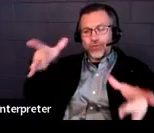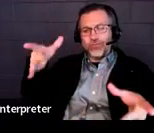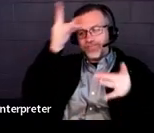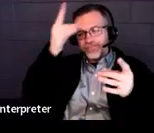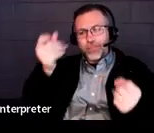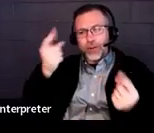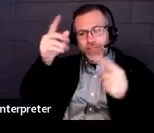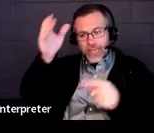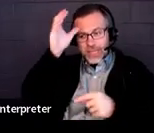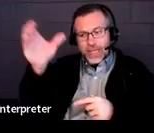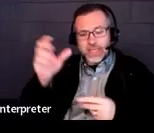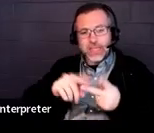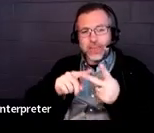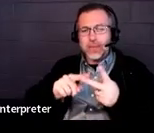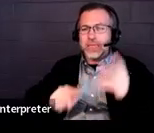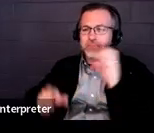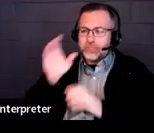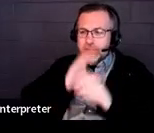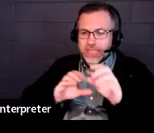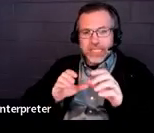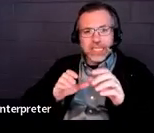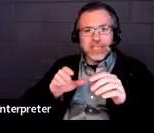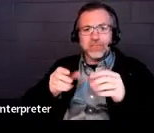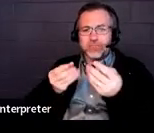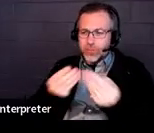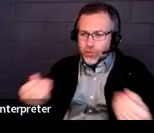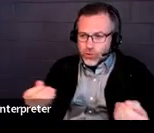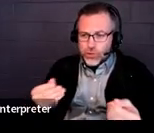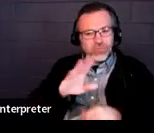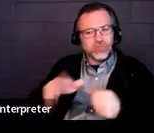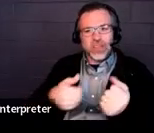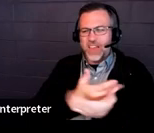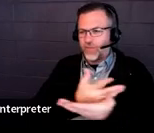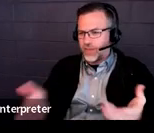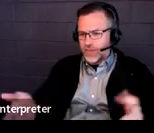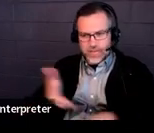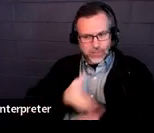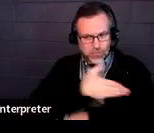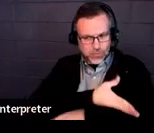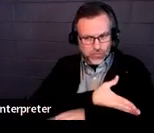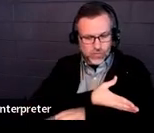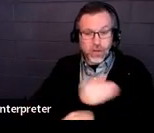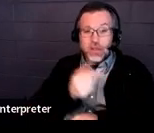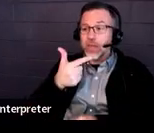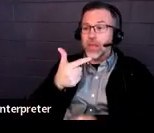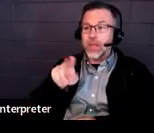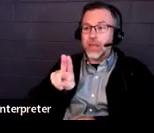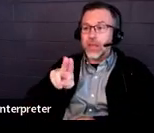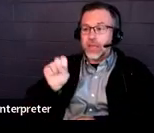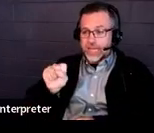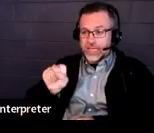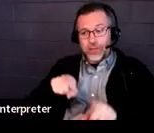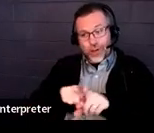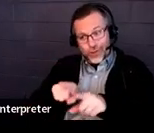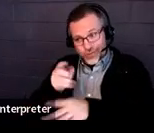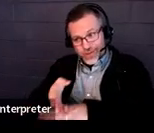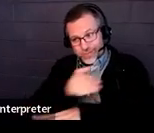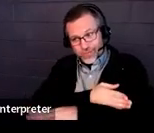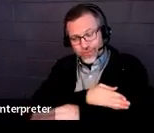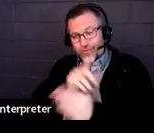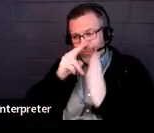seek assistance when he needs help have all improved. Gus has also improved his reading and writing skills.